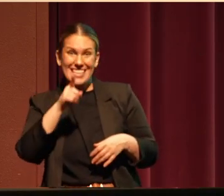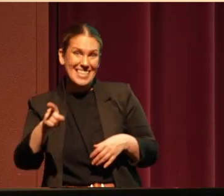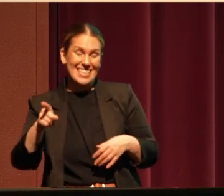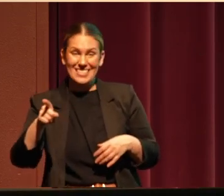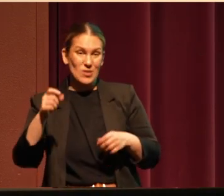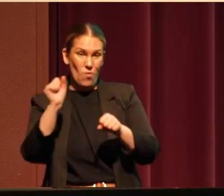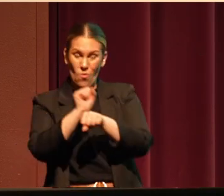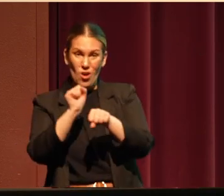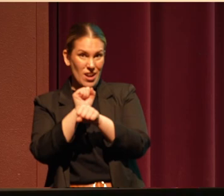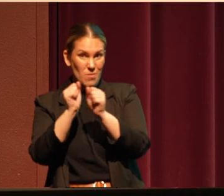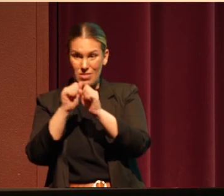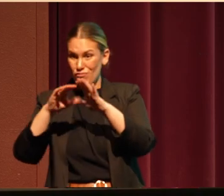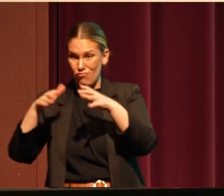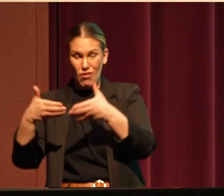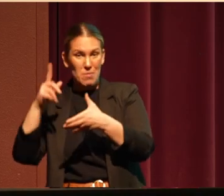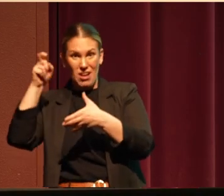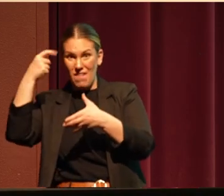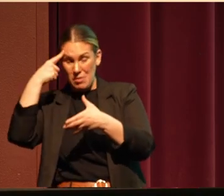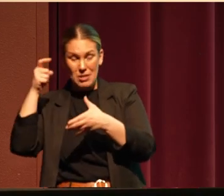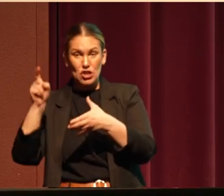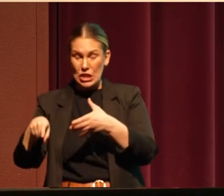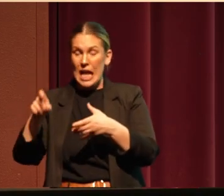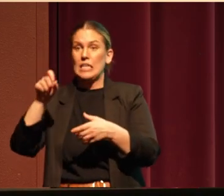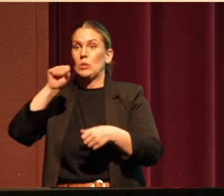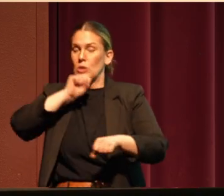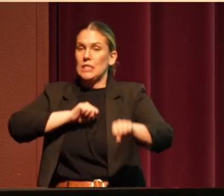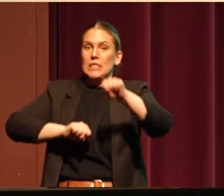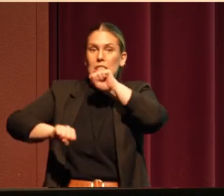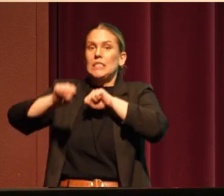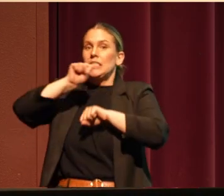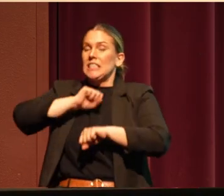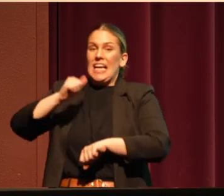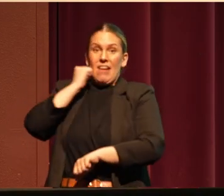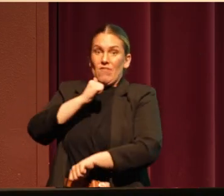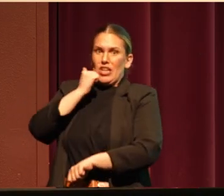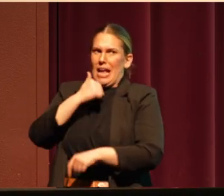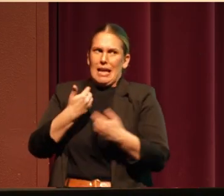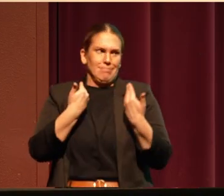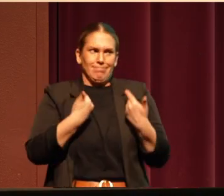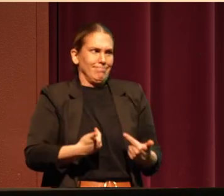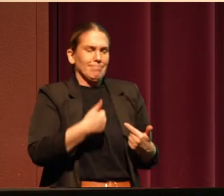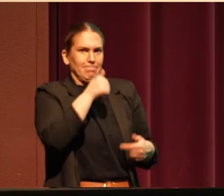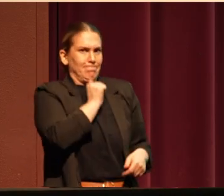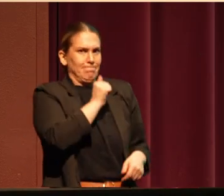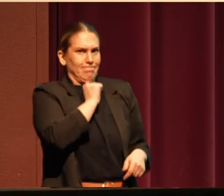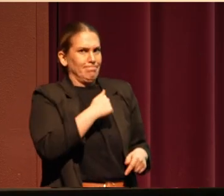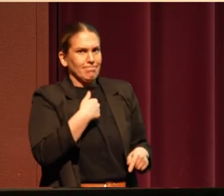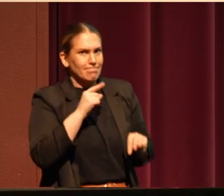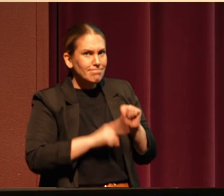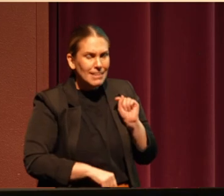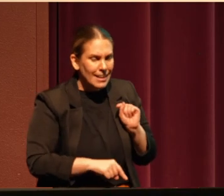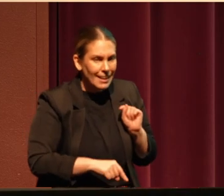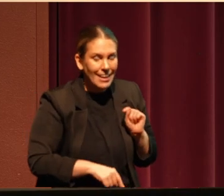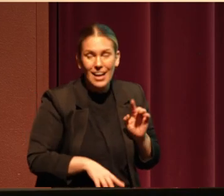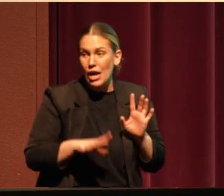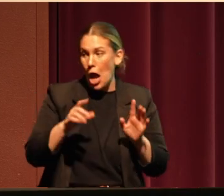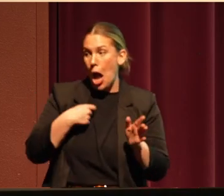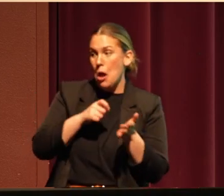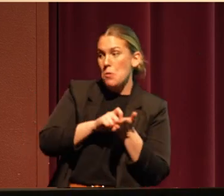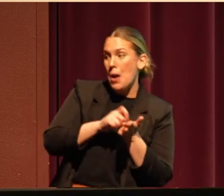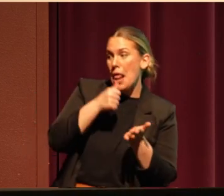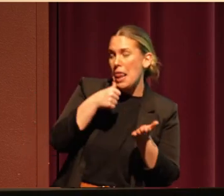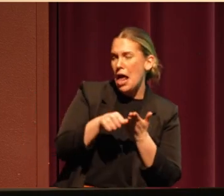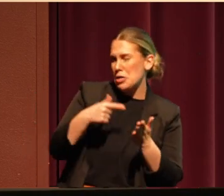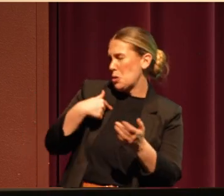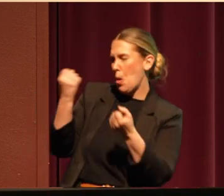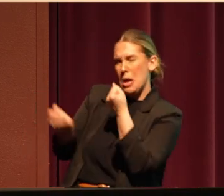day. And I would not have the endurance or the patience to do so. I tell her, like, when we were writing letters, I said, Don't worry, Auntie Boo,